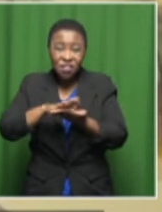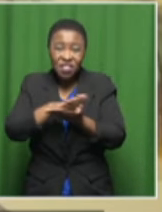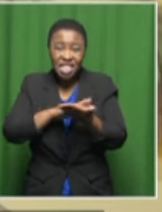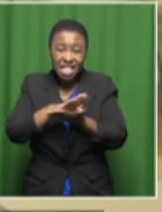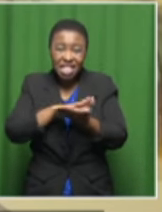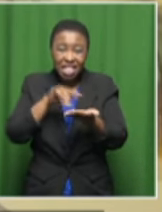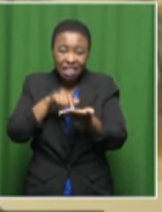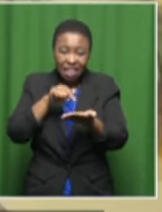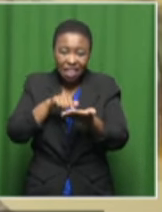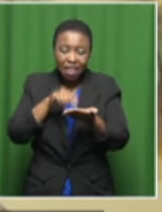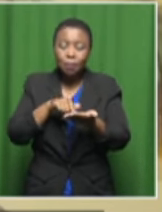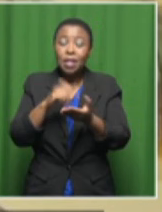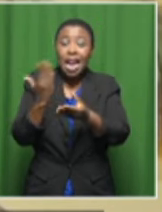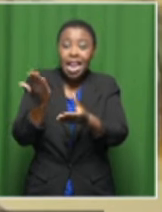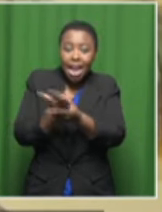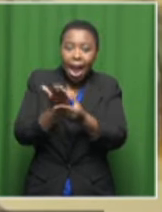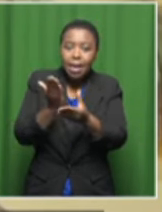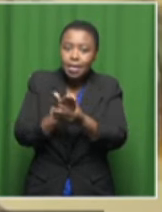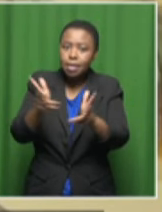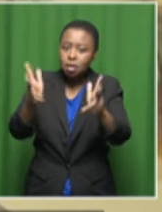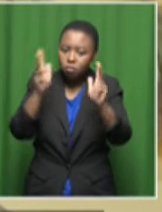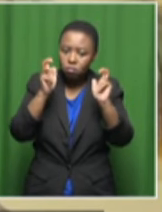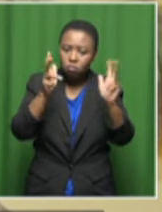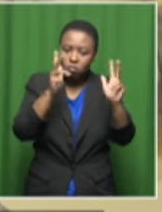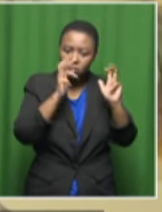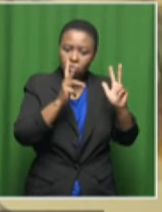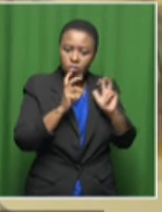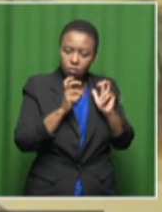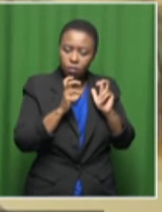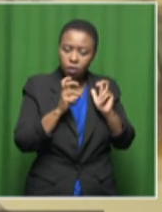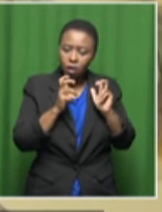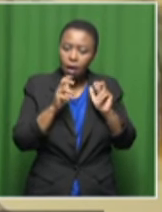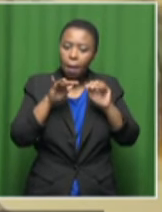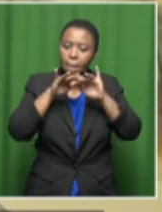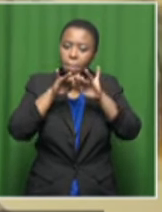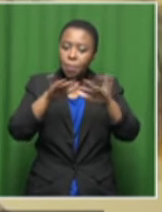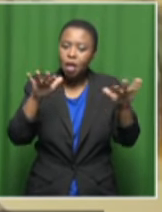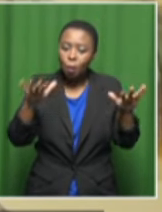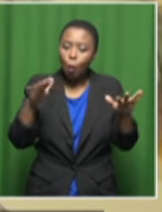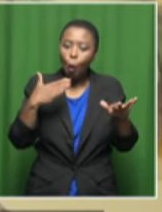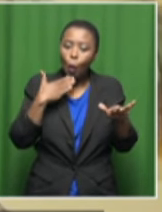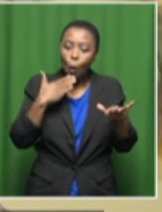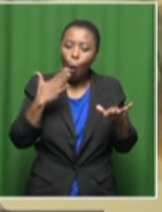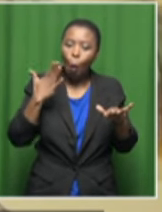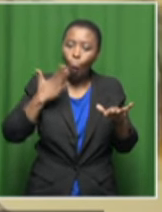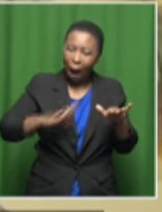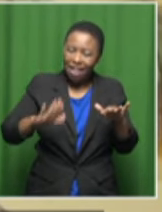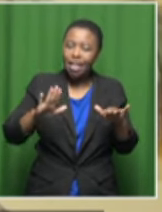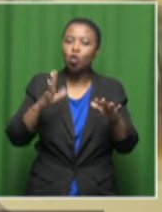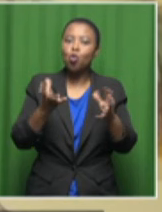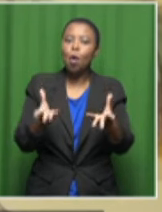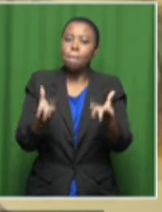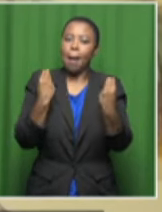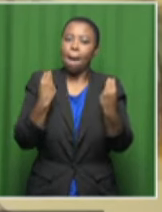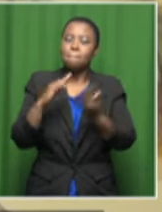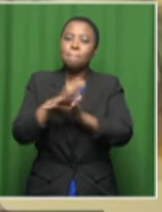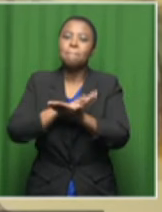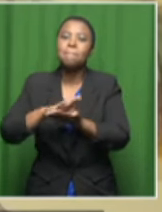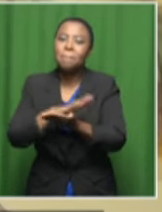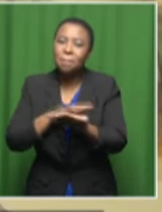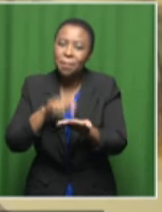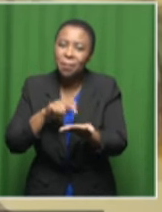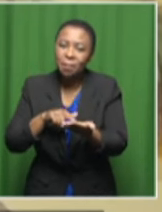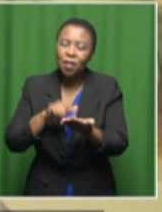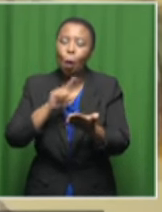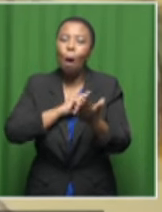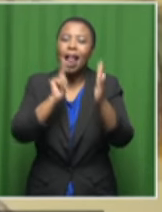cases of people who wanted to be granted amnesty. You will know that the legislation was